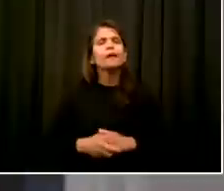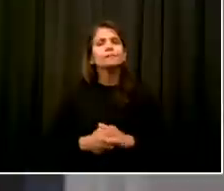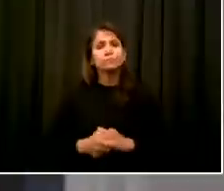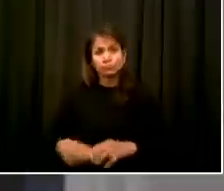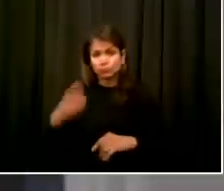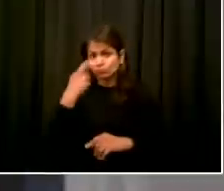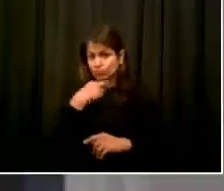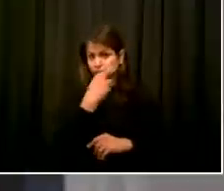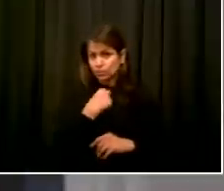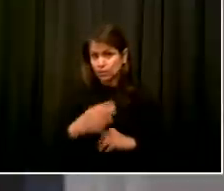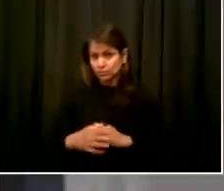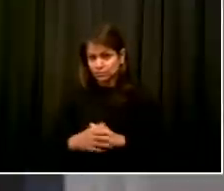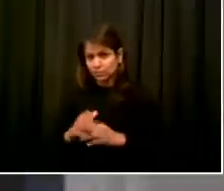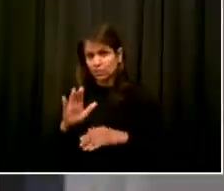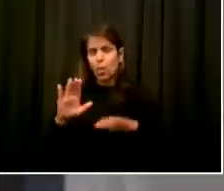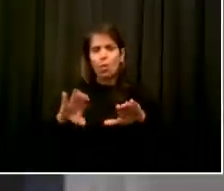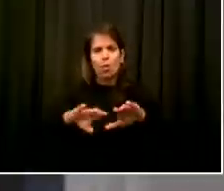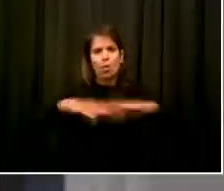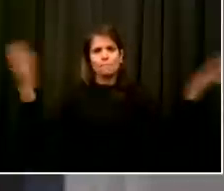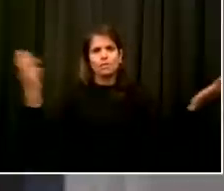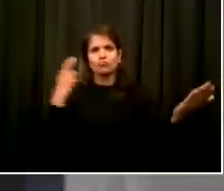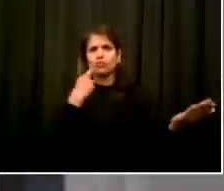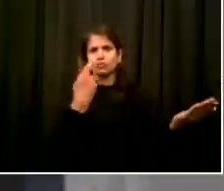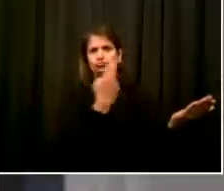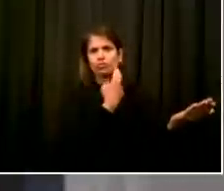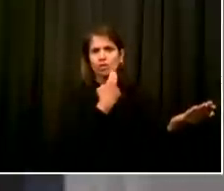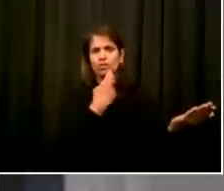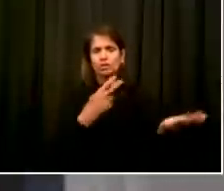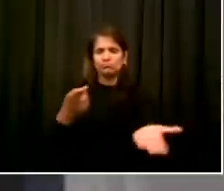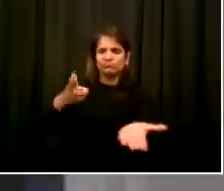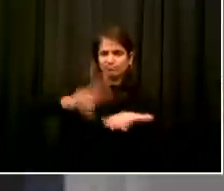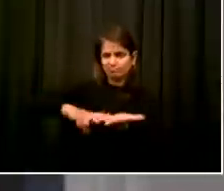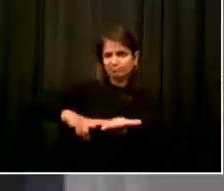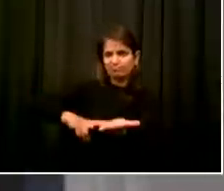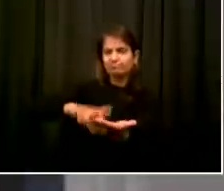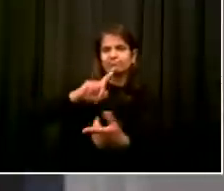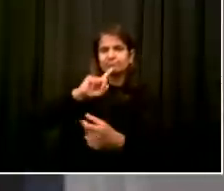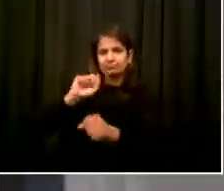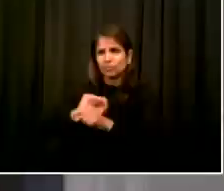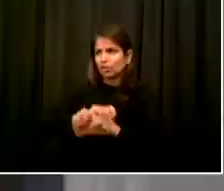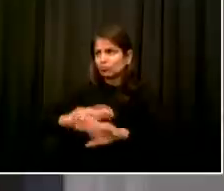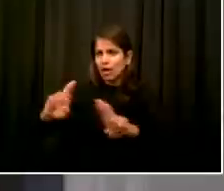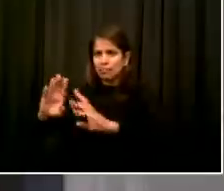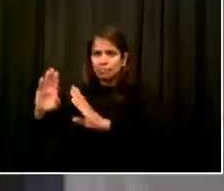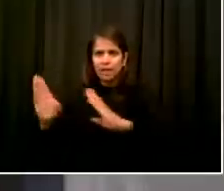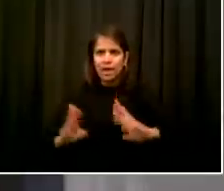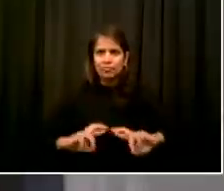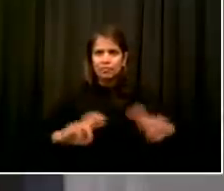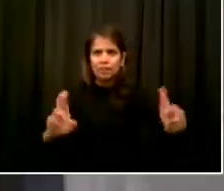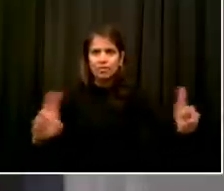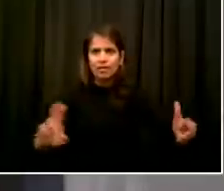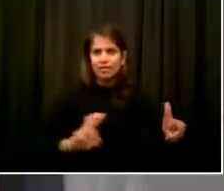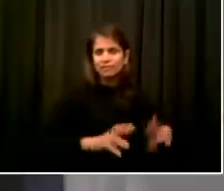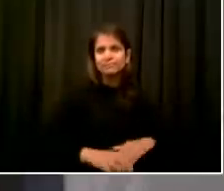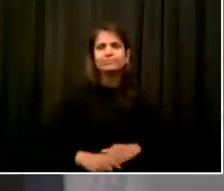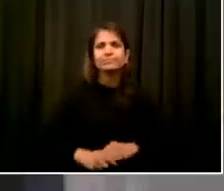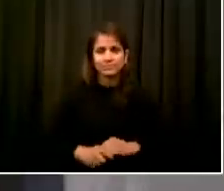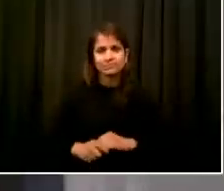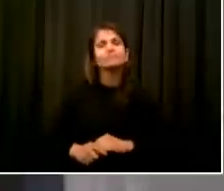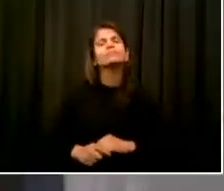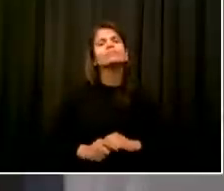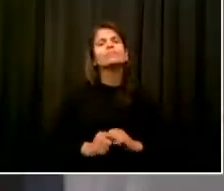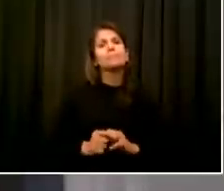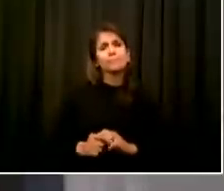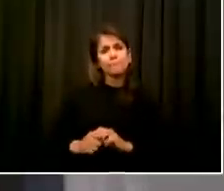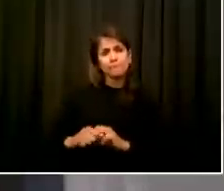road to recovery. And when restaurants are permitted to start opening indoors, it's going to be under reduced occupancy. So they're not going to be able to